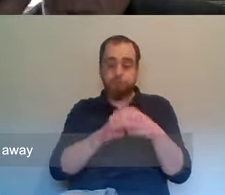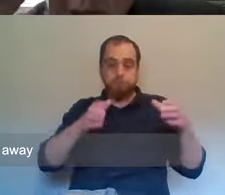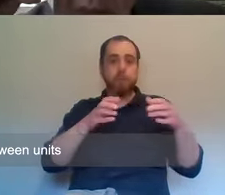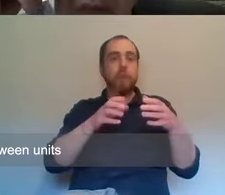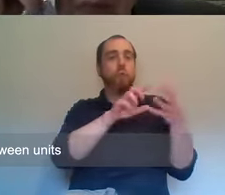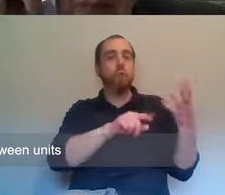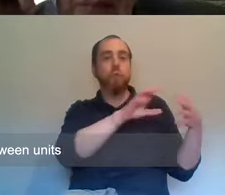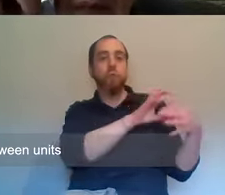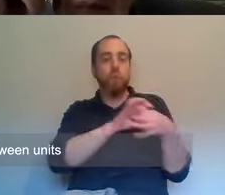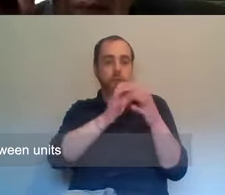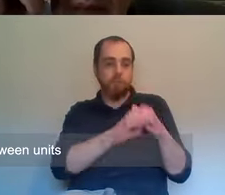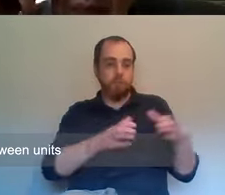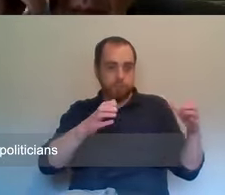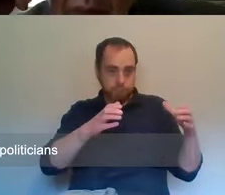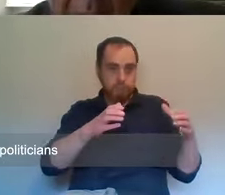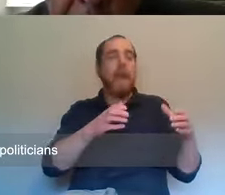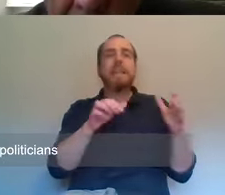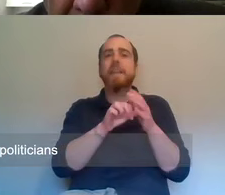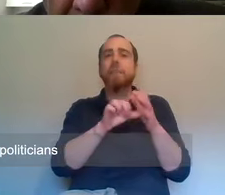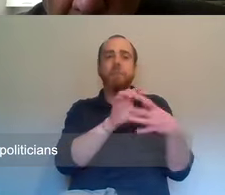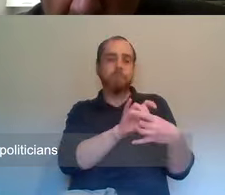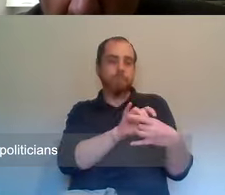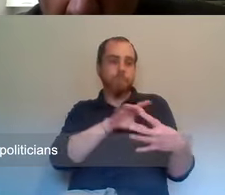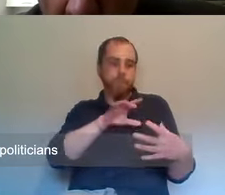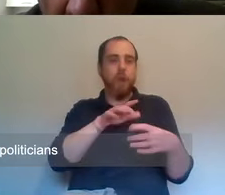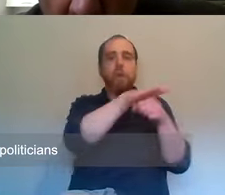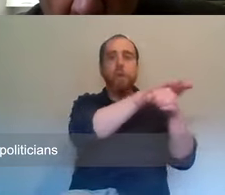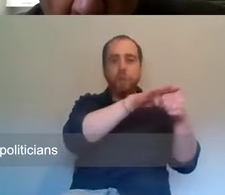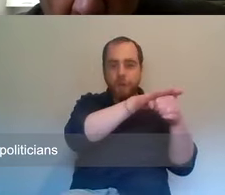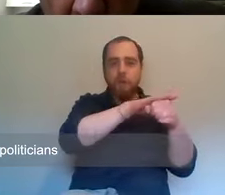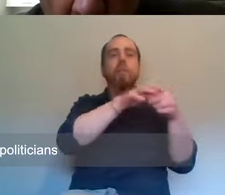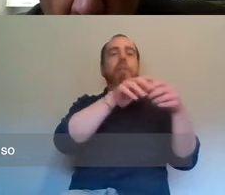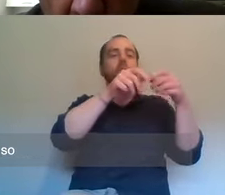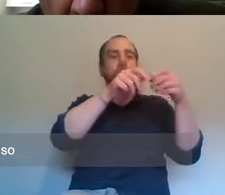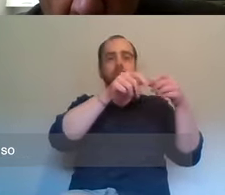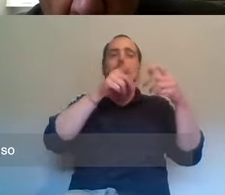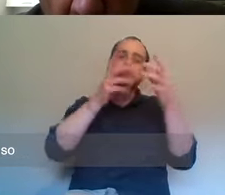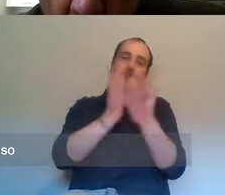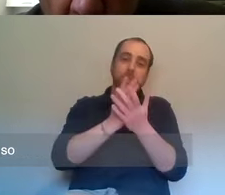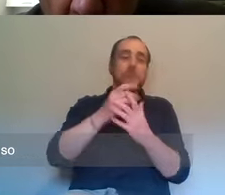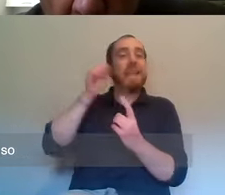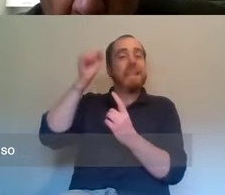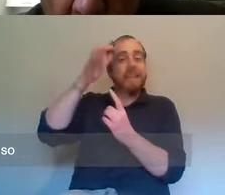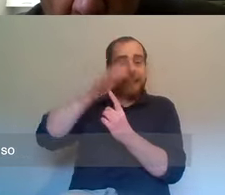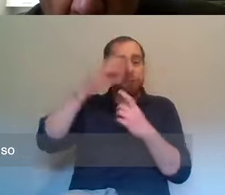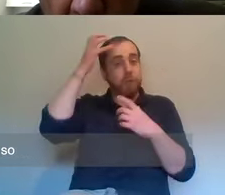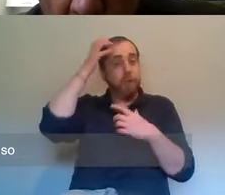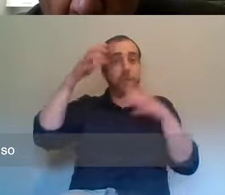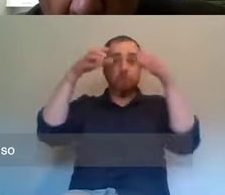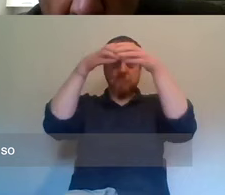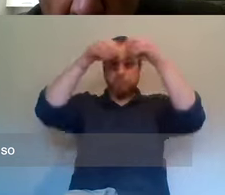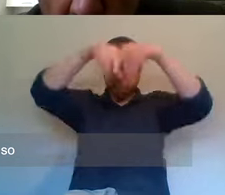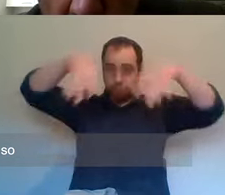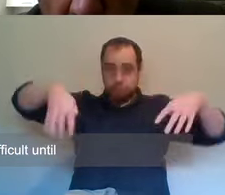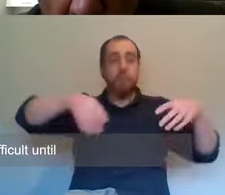linkage between Unionist electorate and local politicians and, um, and so forth. So I